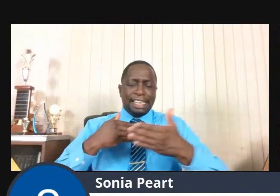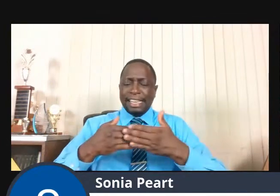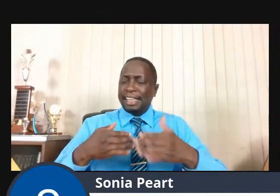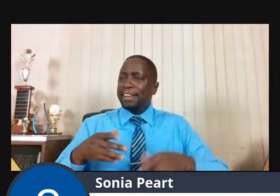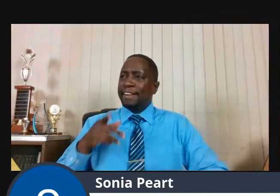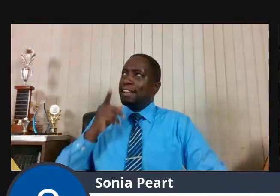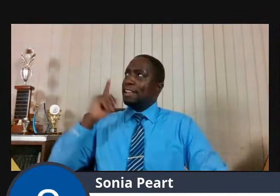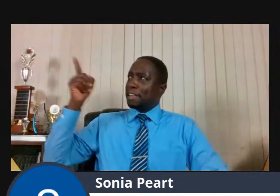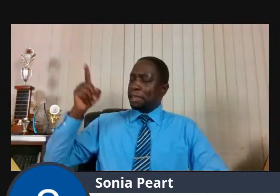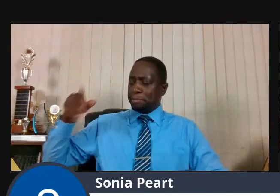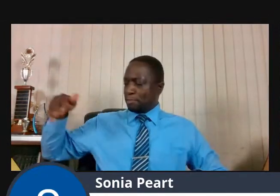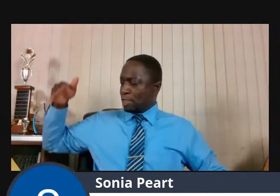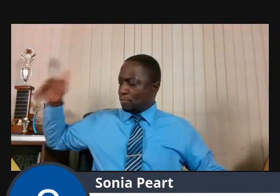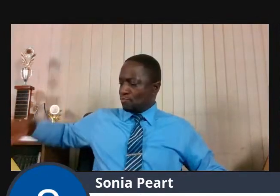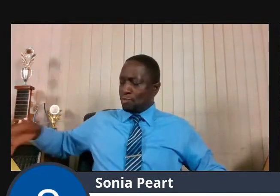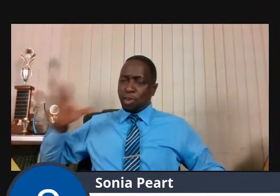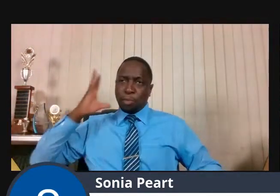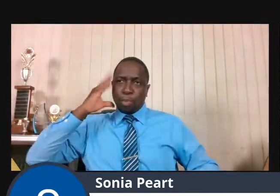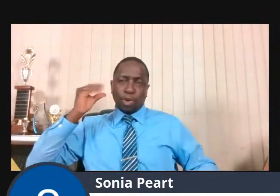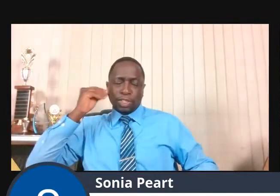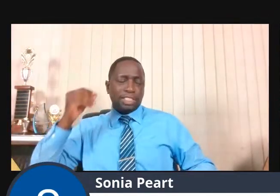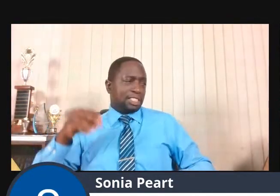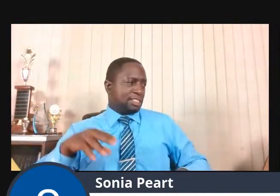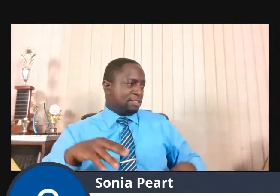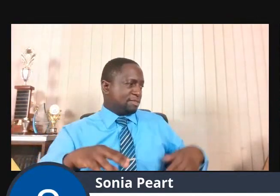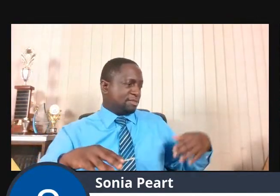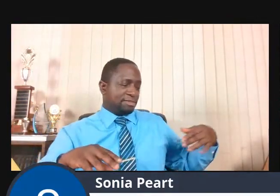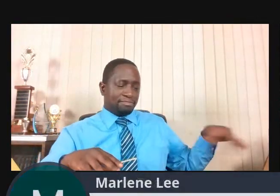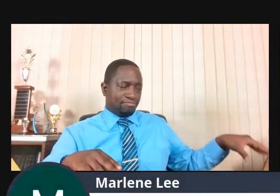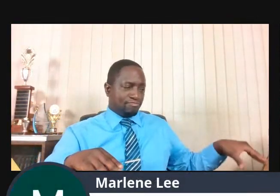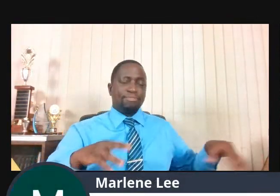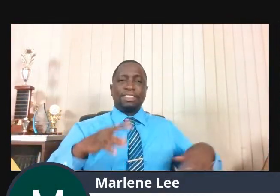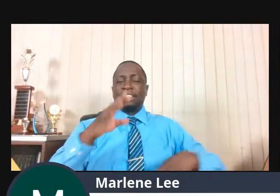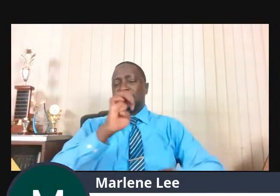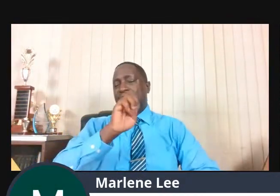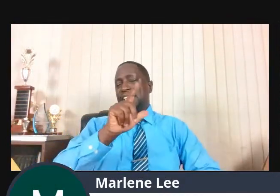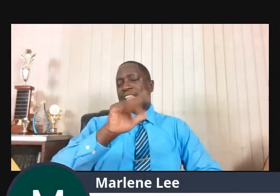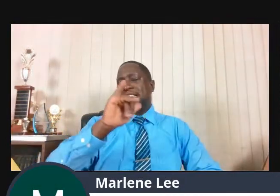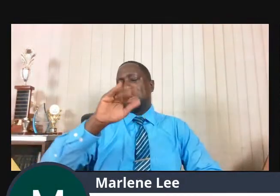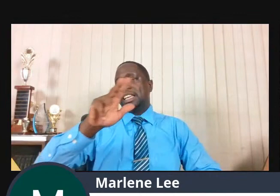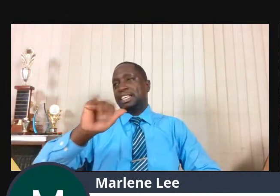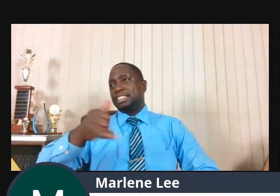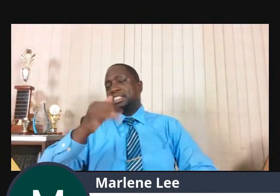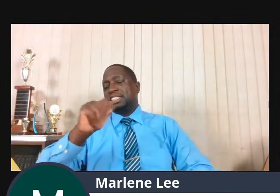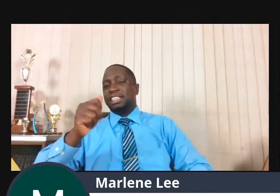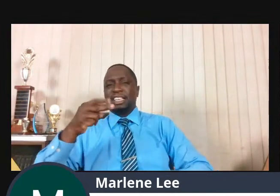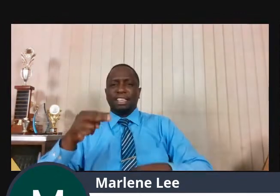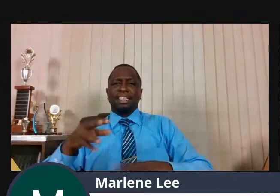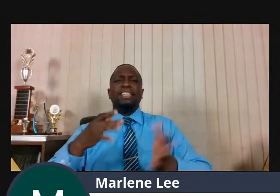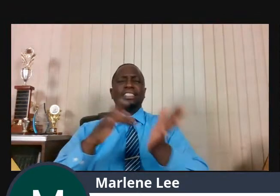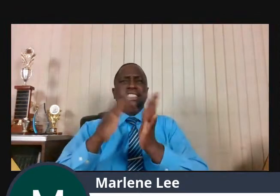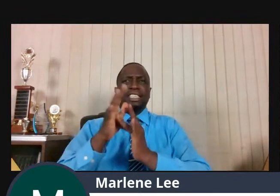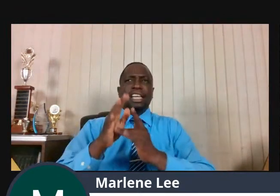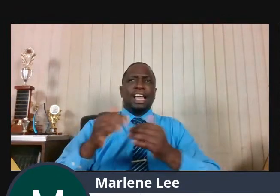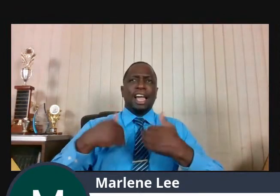surrounded himself with people who knew what it meant to go in the valley, who knew what it meant to suffer